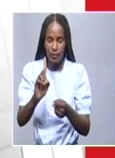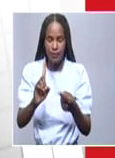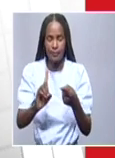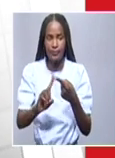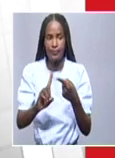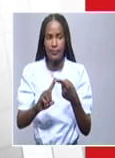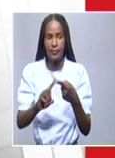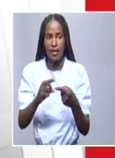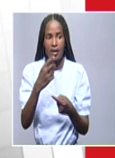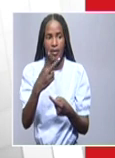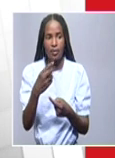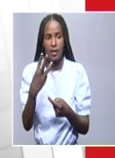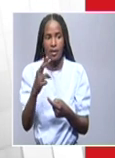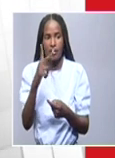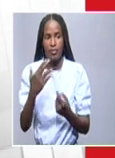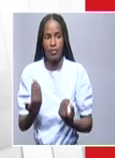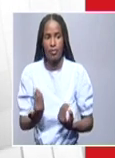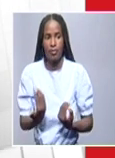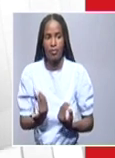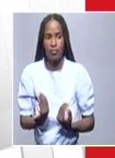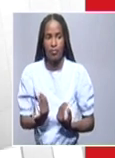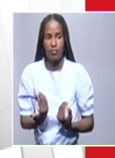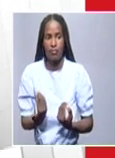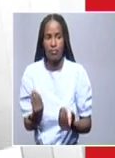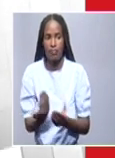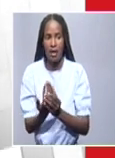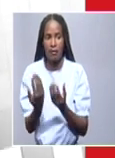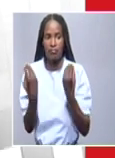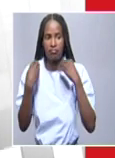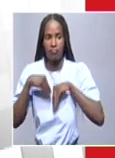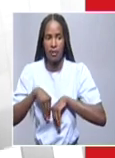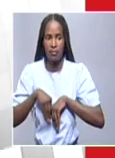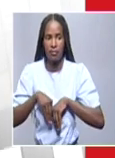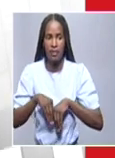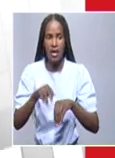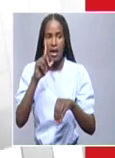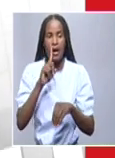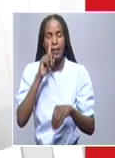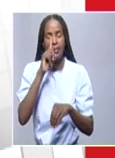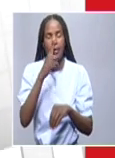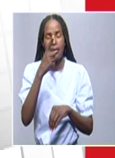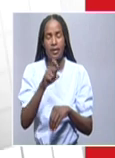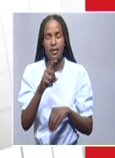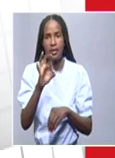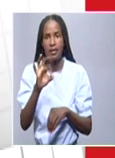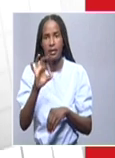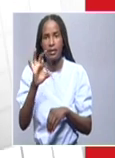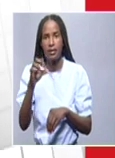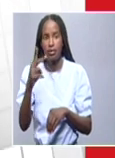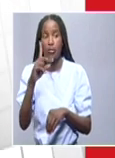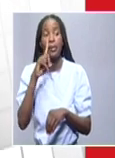announced 23 new COVID-19 confirmed cases from 1,992 results